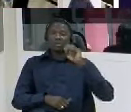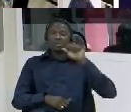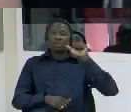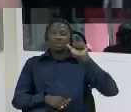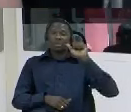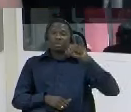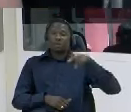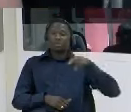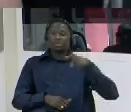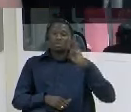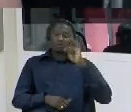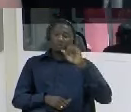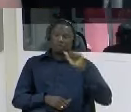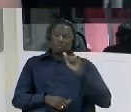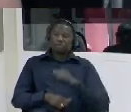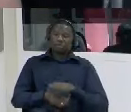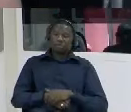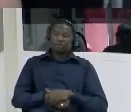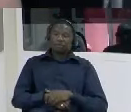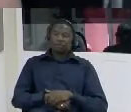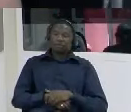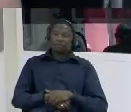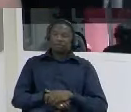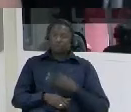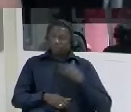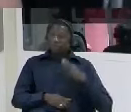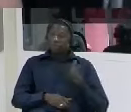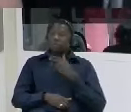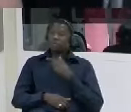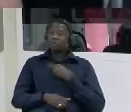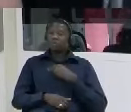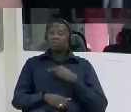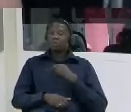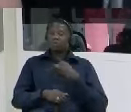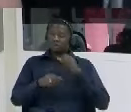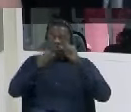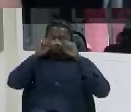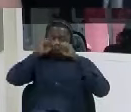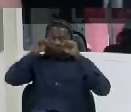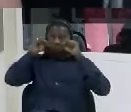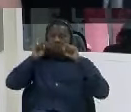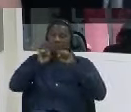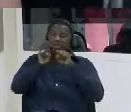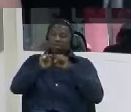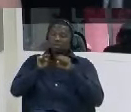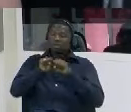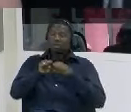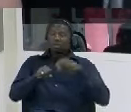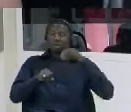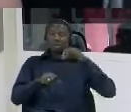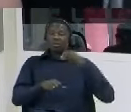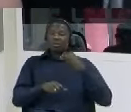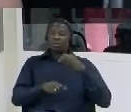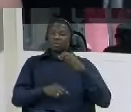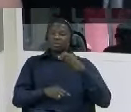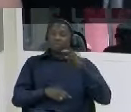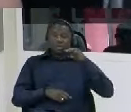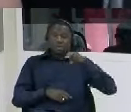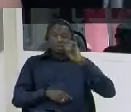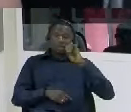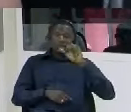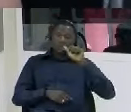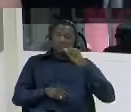mean they are nia we explained our experience with these people uh dick confirmed